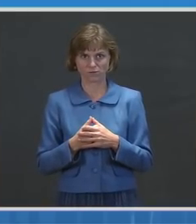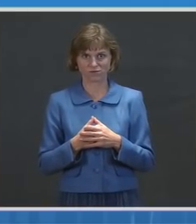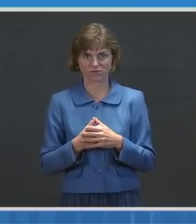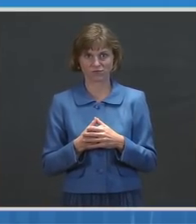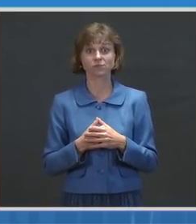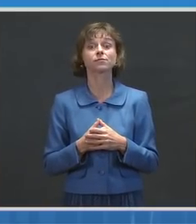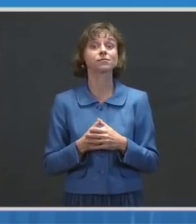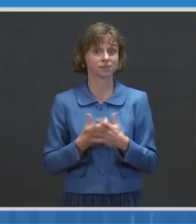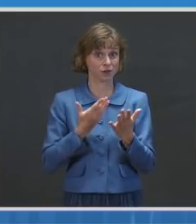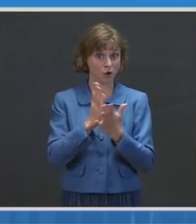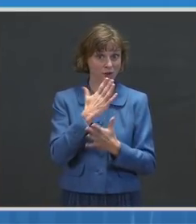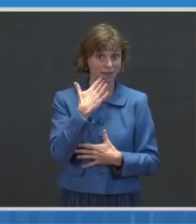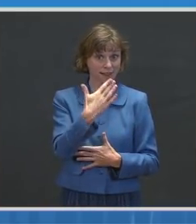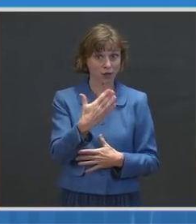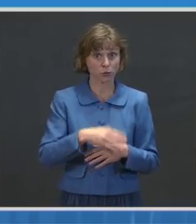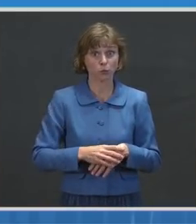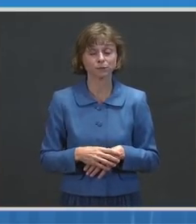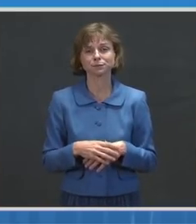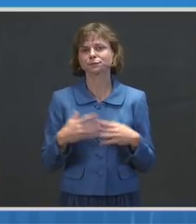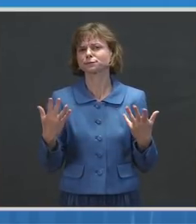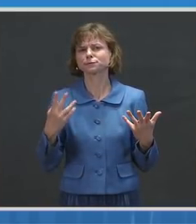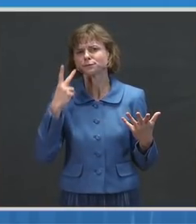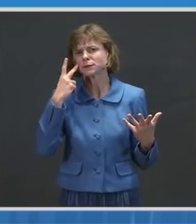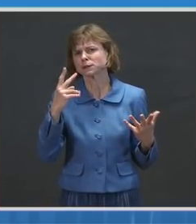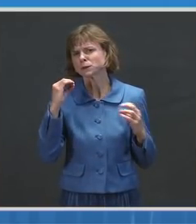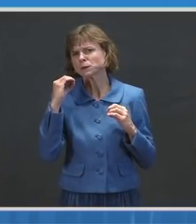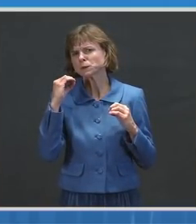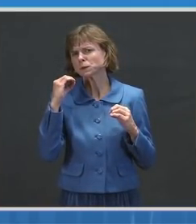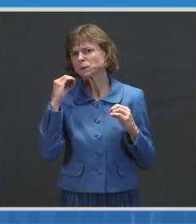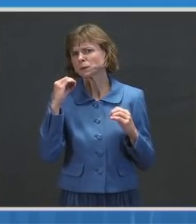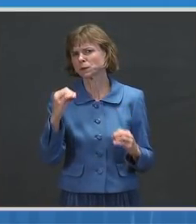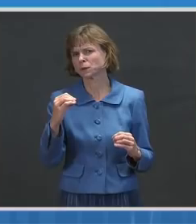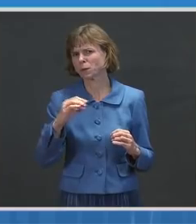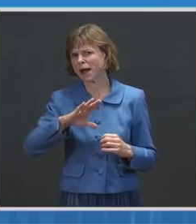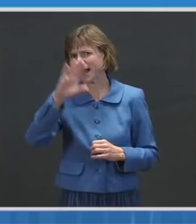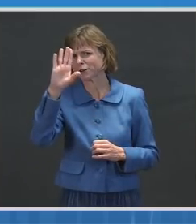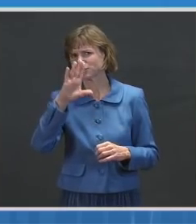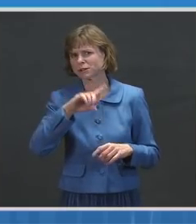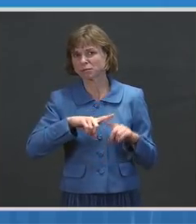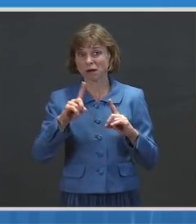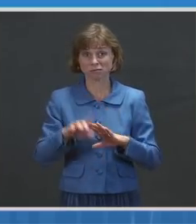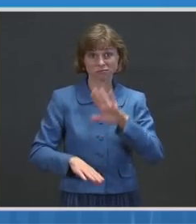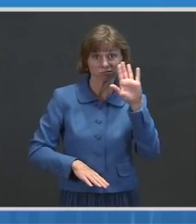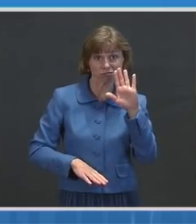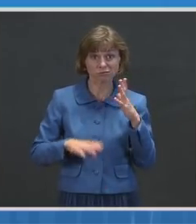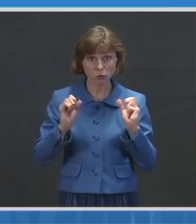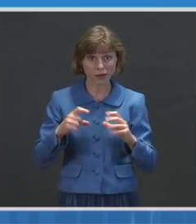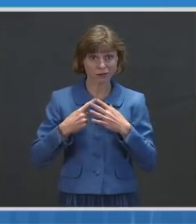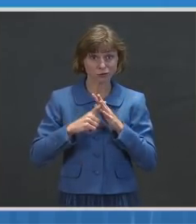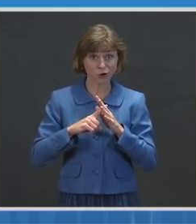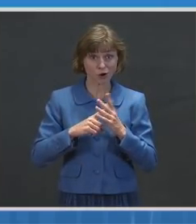All right, thank you guys. I'm not seeing any hands raised, but if you could raise your hand, and we can go ahead and start Q&A.